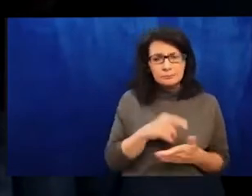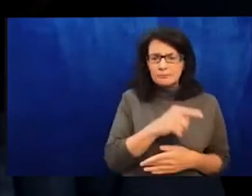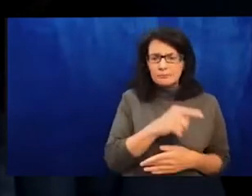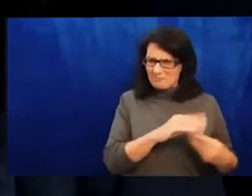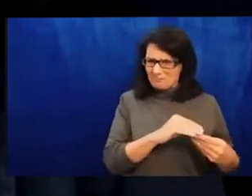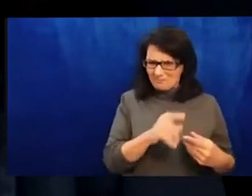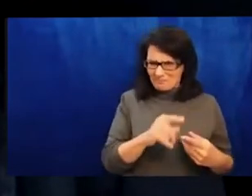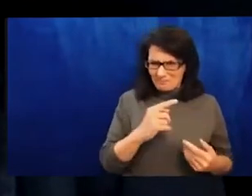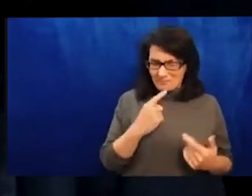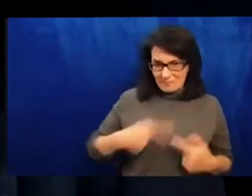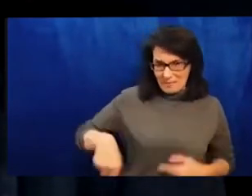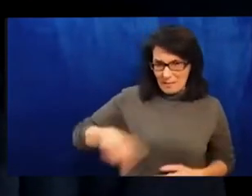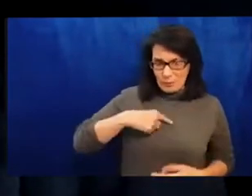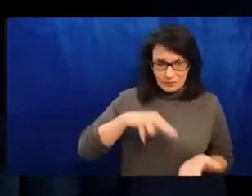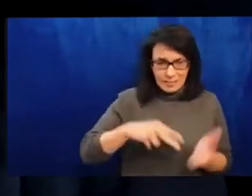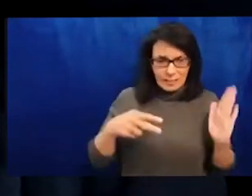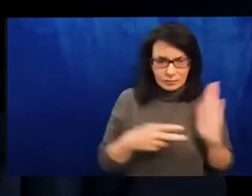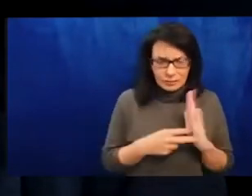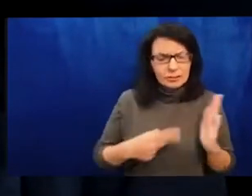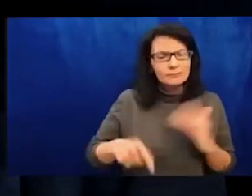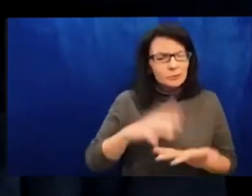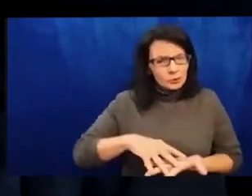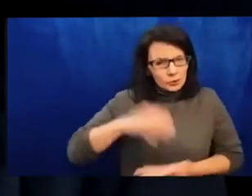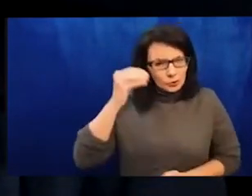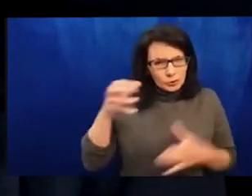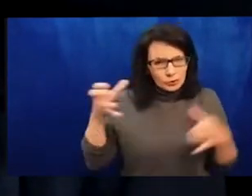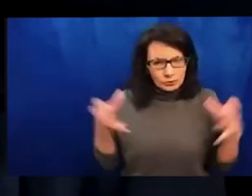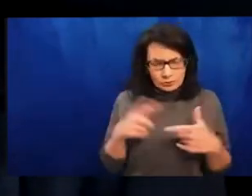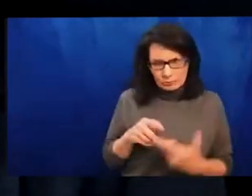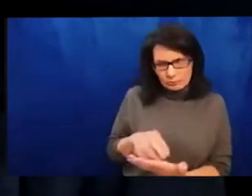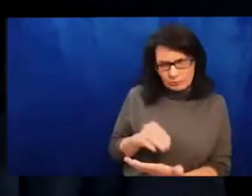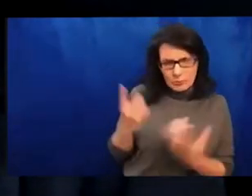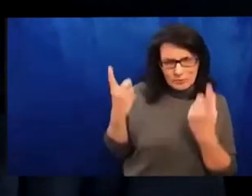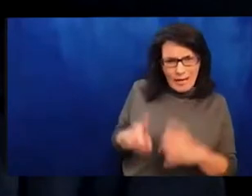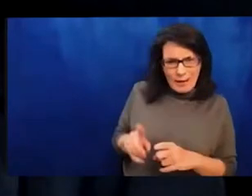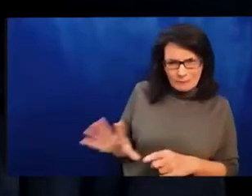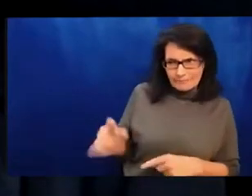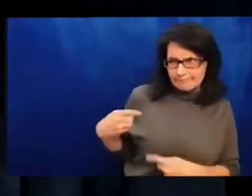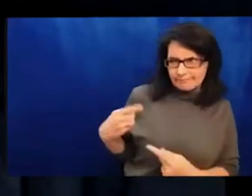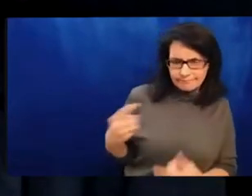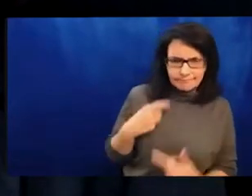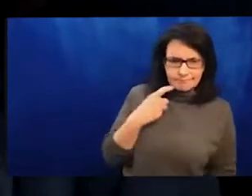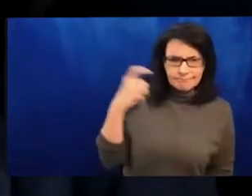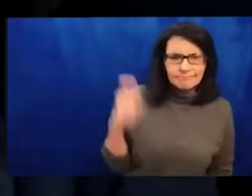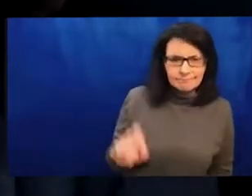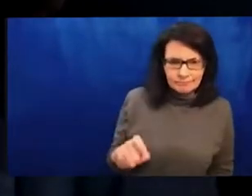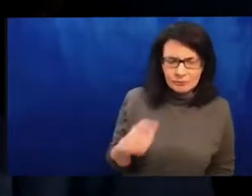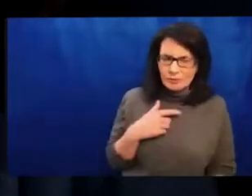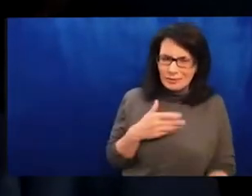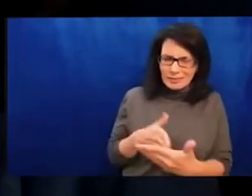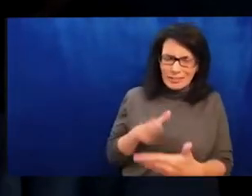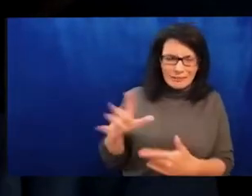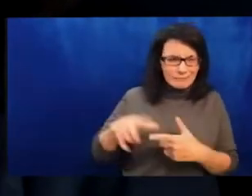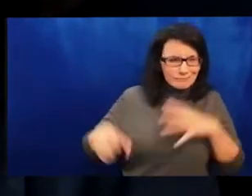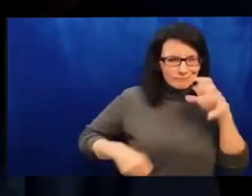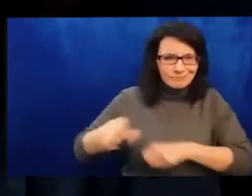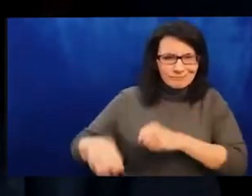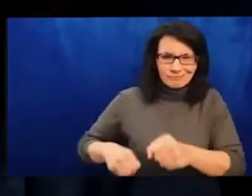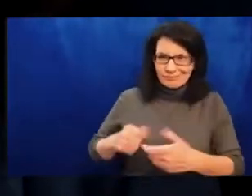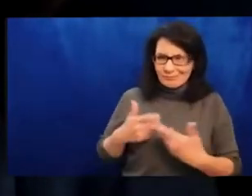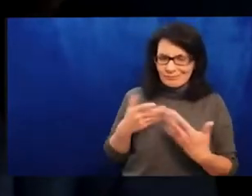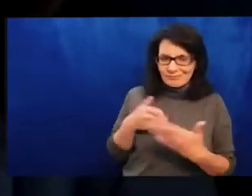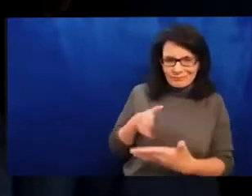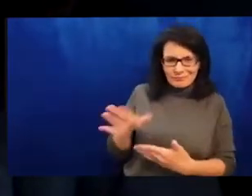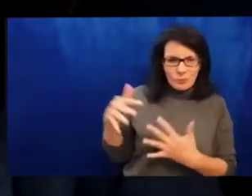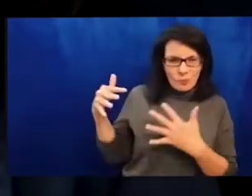will serve as questions and guidance for what we hope will be future programming following today's teach-in. A few words about today's program and